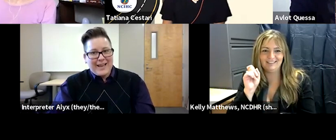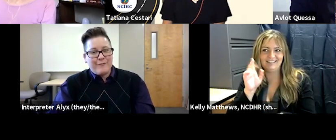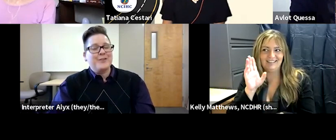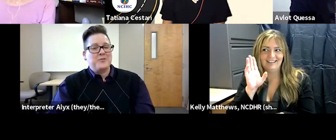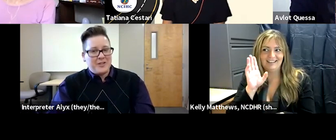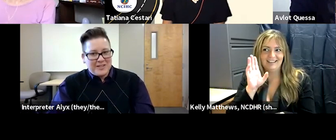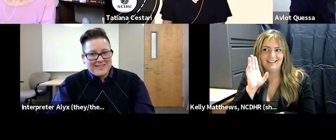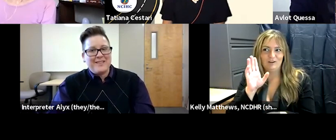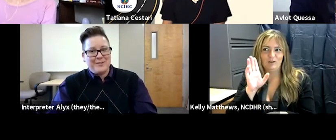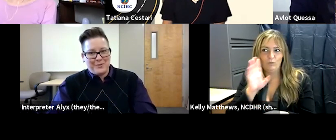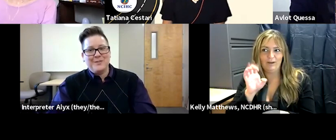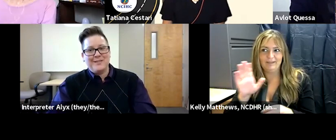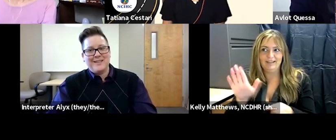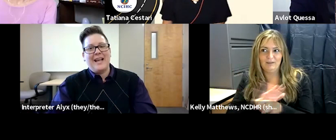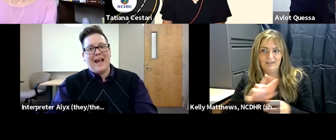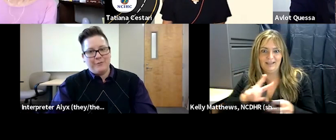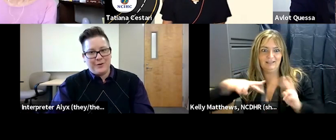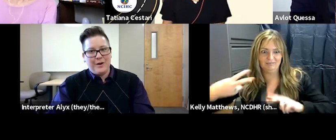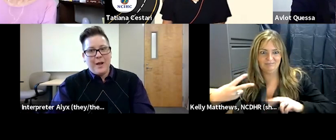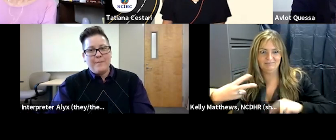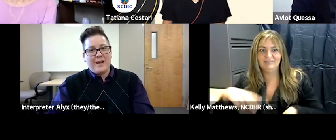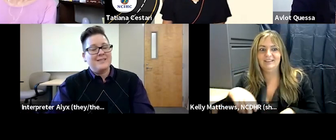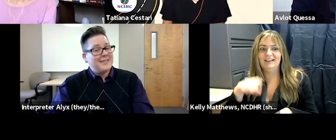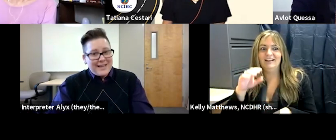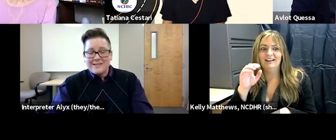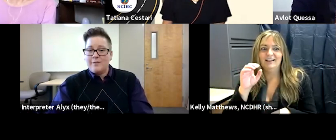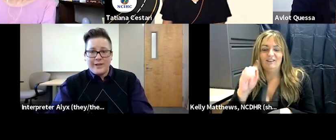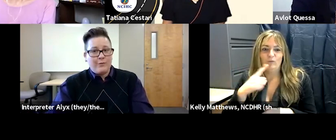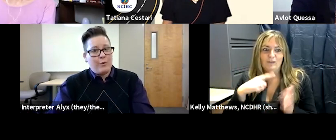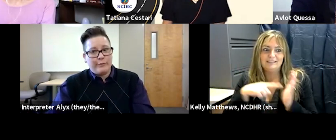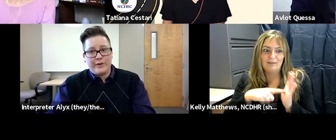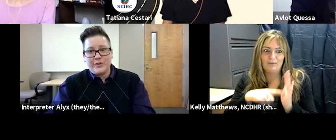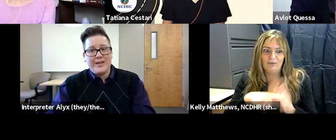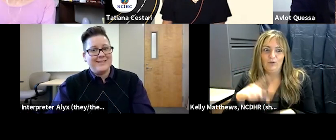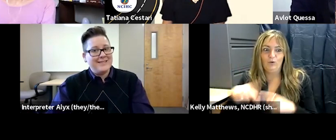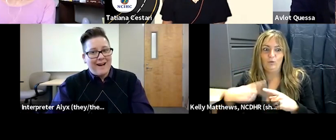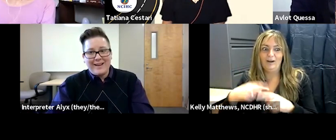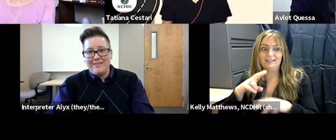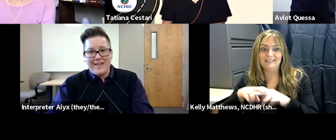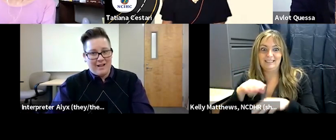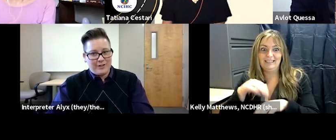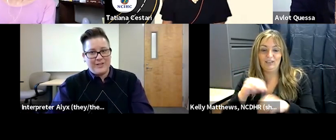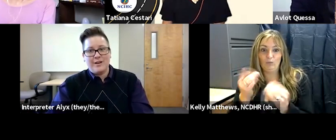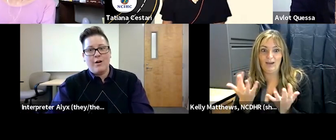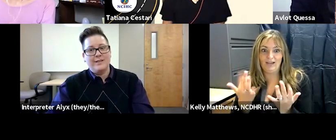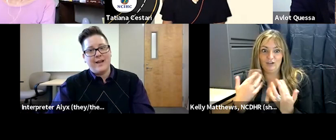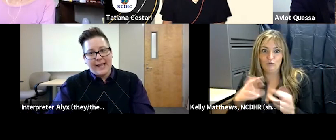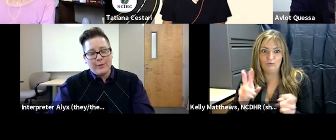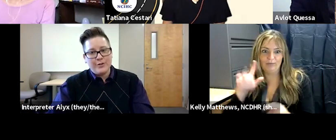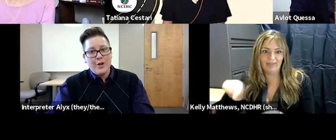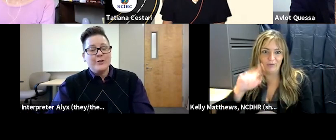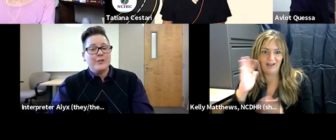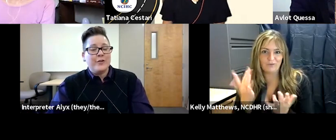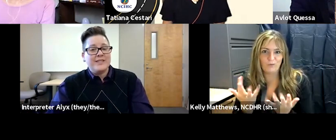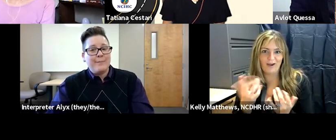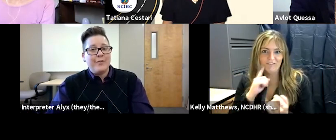and frustrations that the students encounter because this is a complete role reversal it's not in english it's all in sign